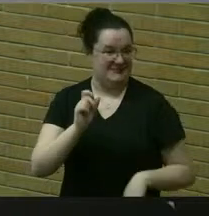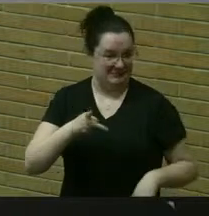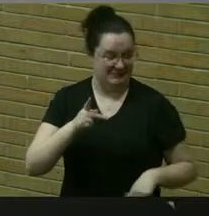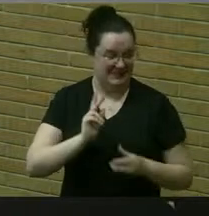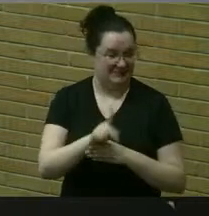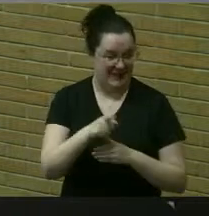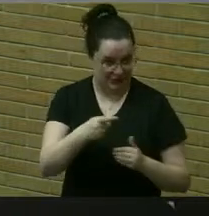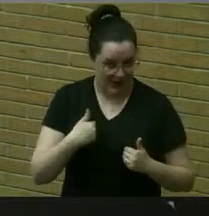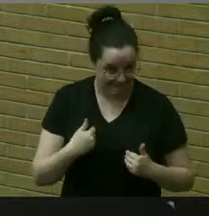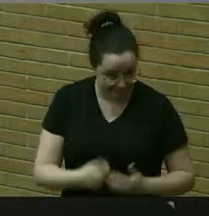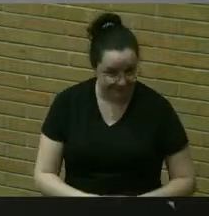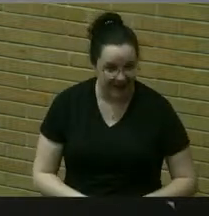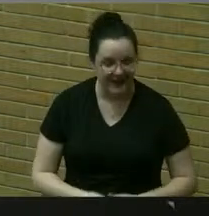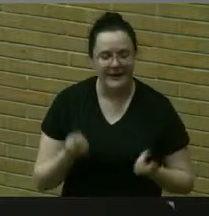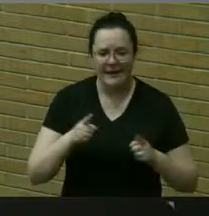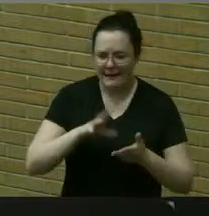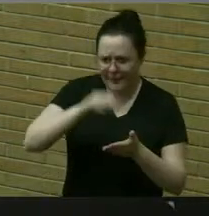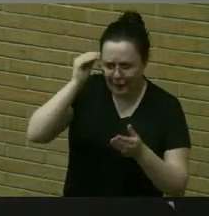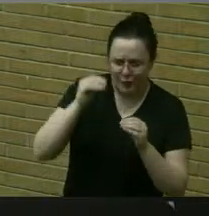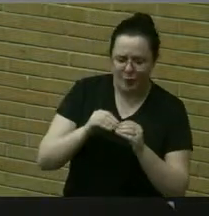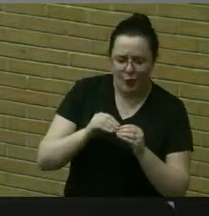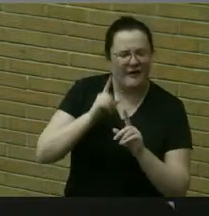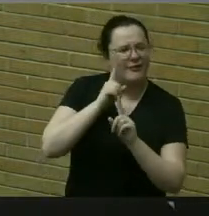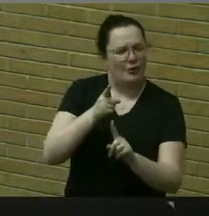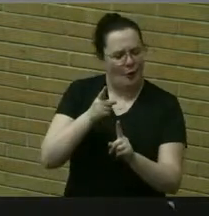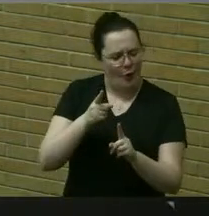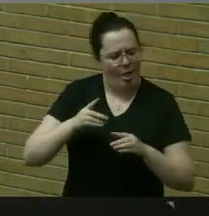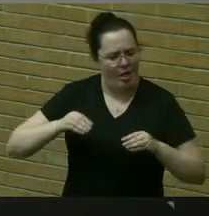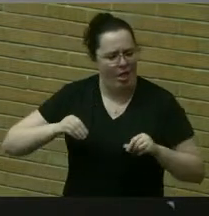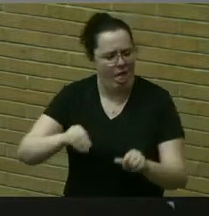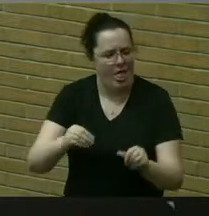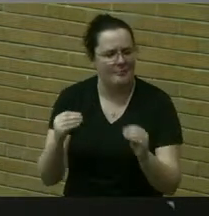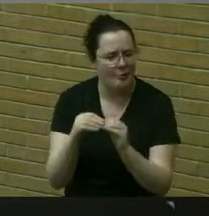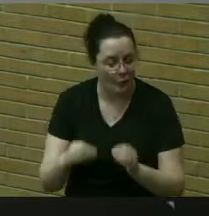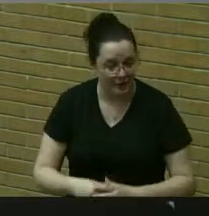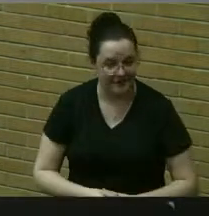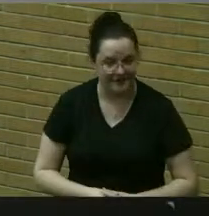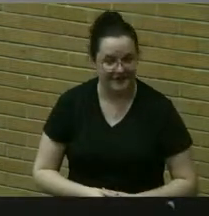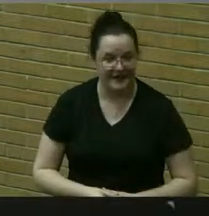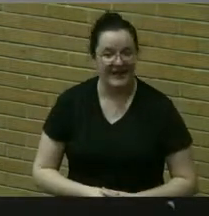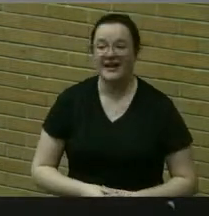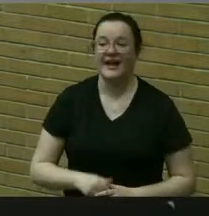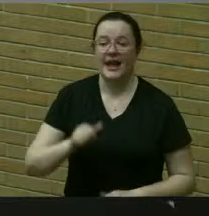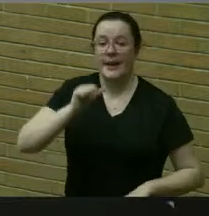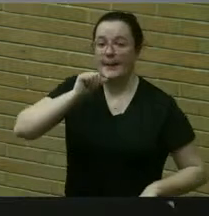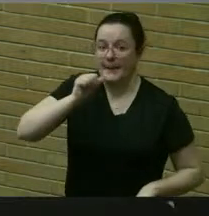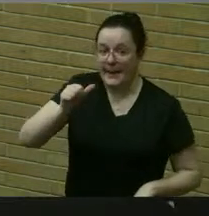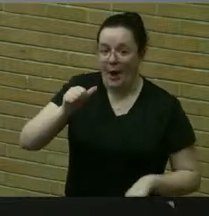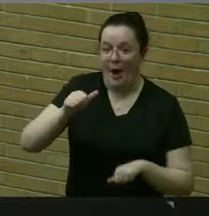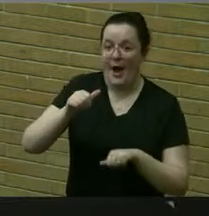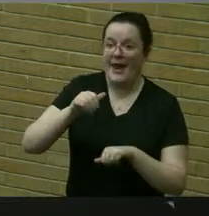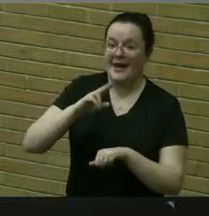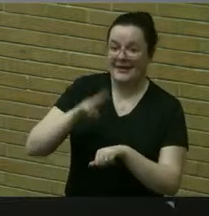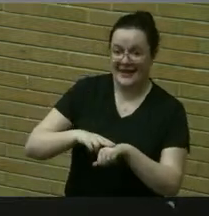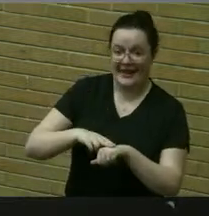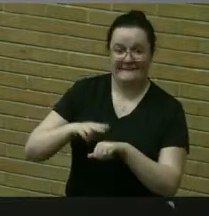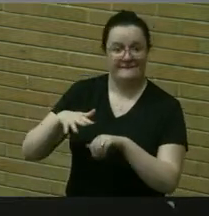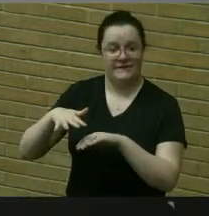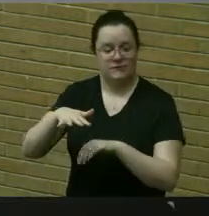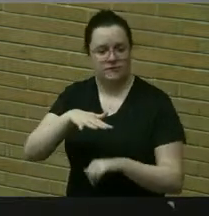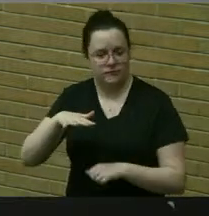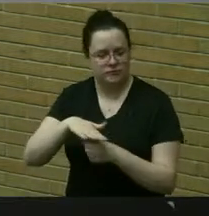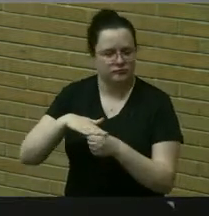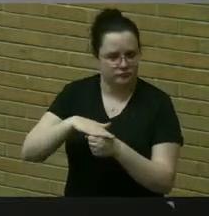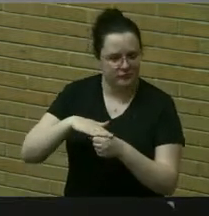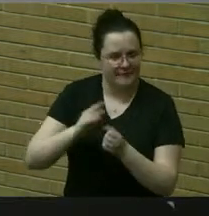put more in and reduce um a lot of the non-native plants as you go along but the bar is is